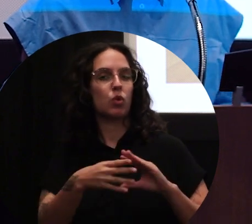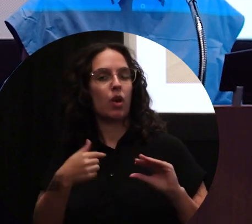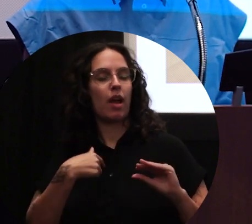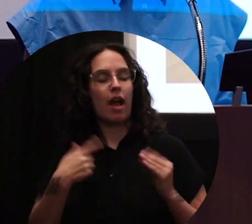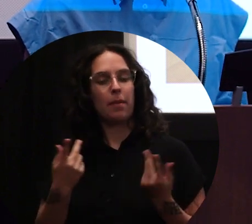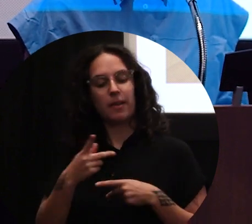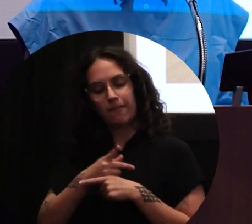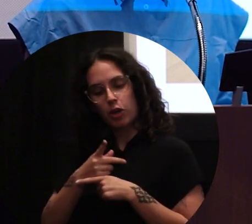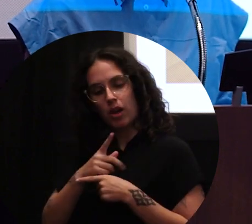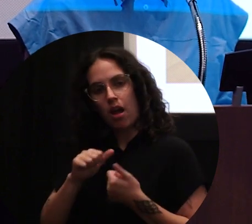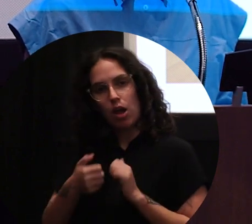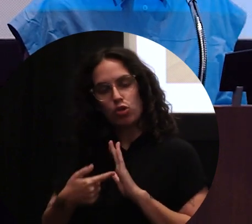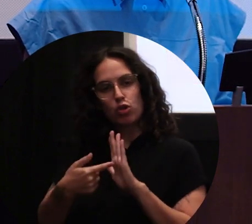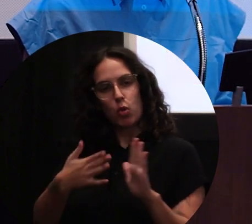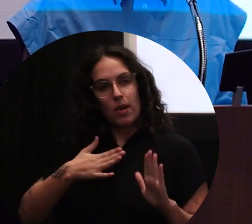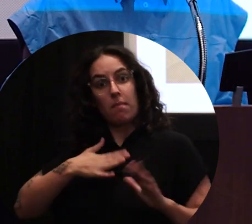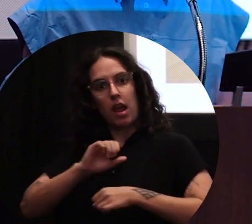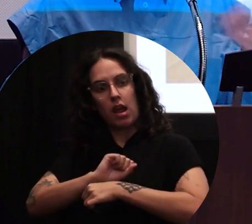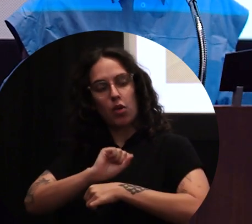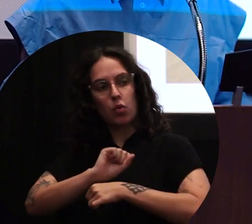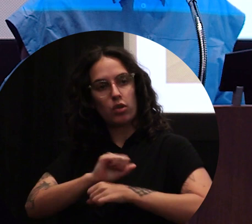lot through my work in this idea of beliefs. So